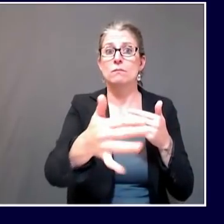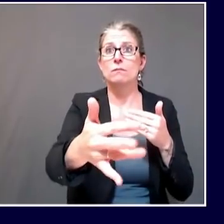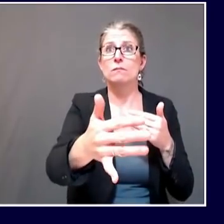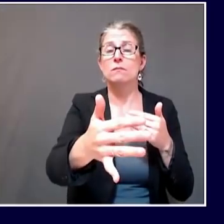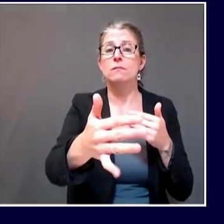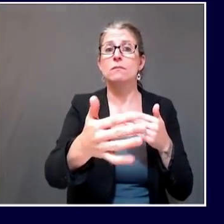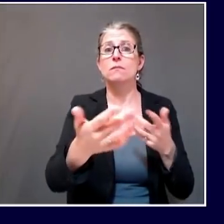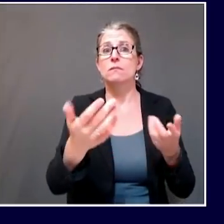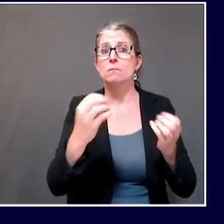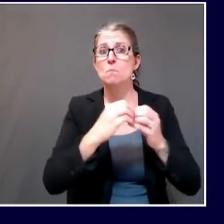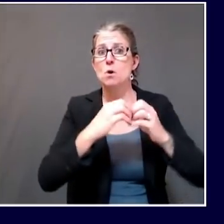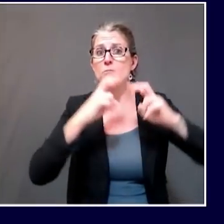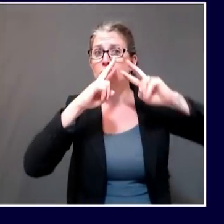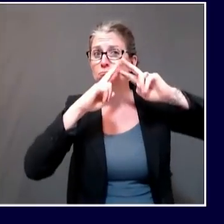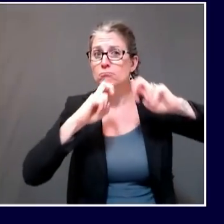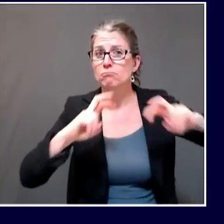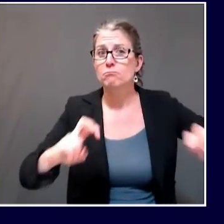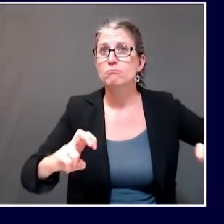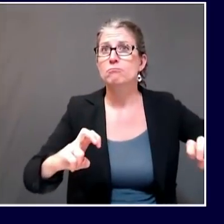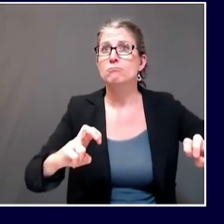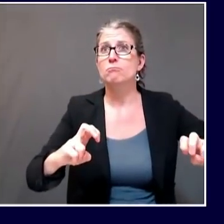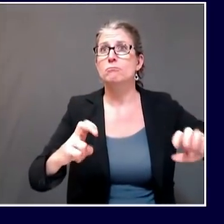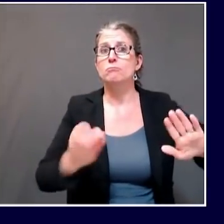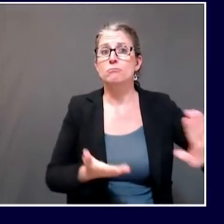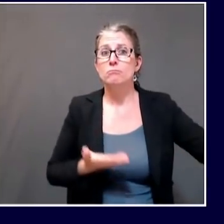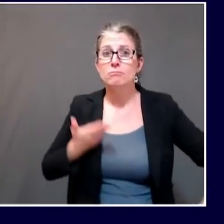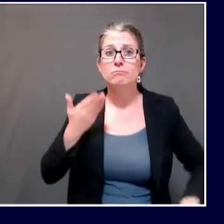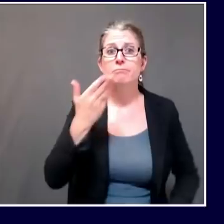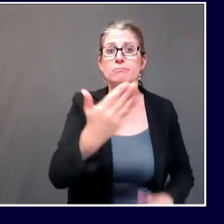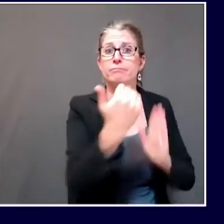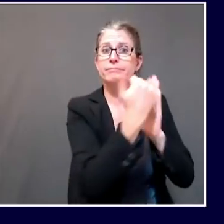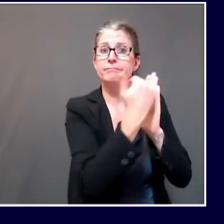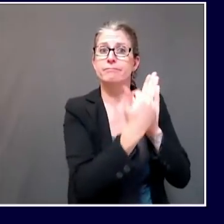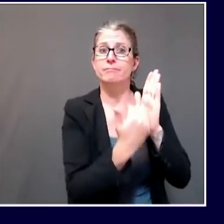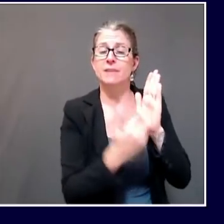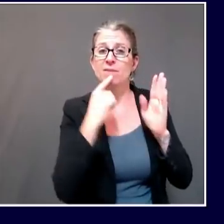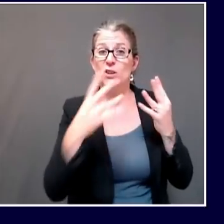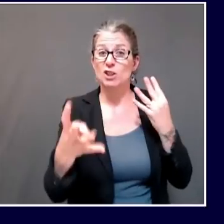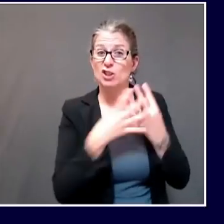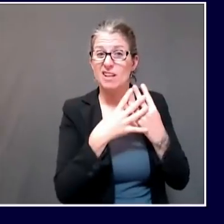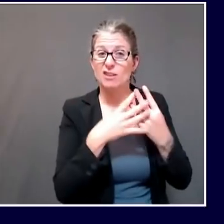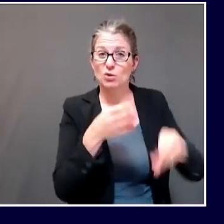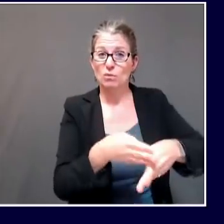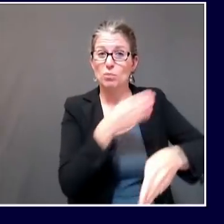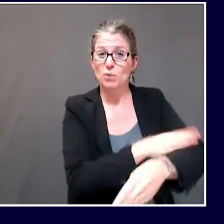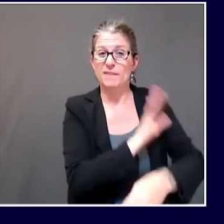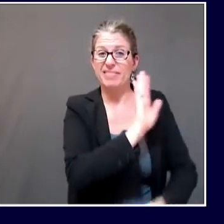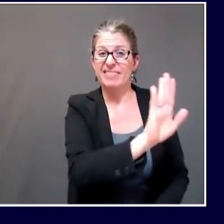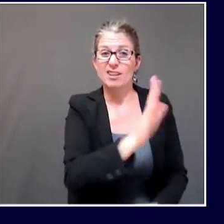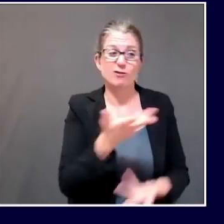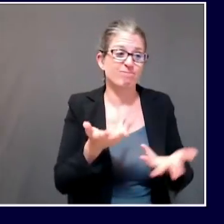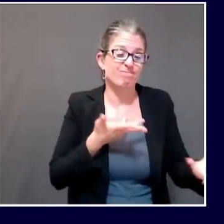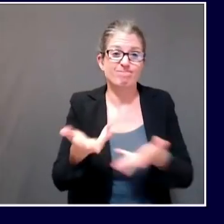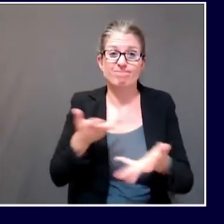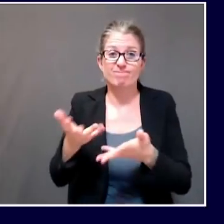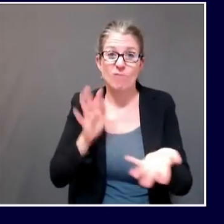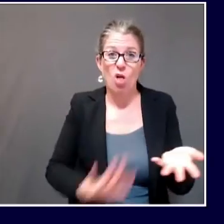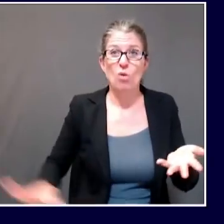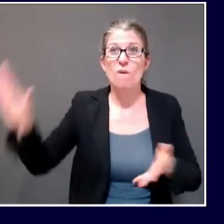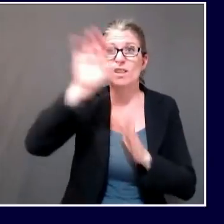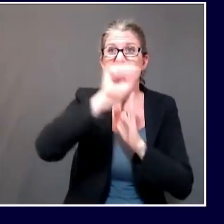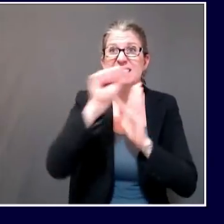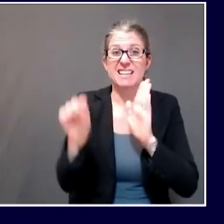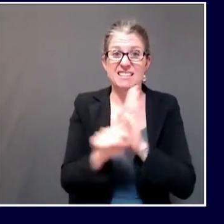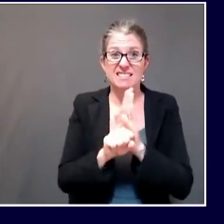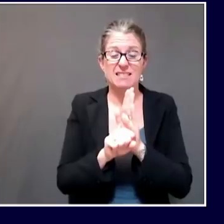to prisons and jails across the state that that is the at least strong recommendation of the CDC to wear masks at all times?